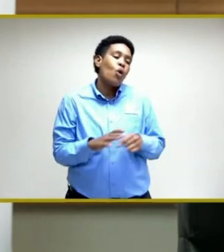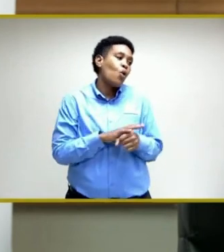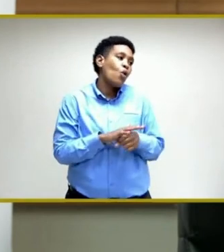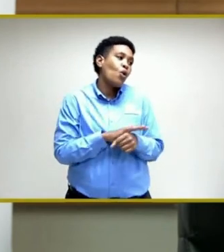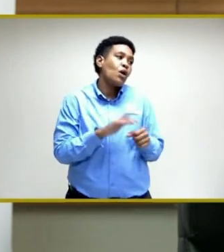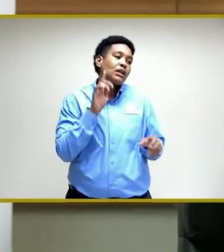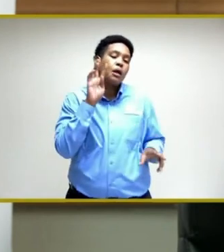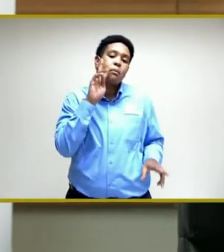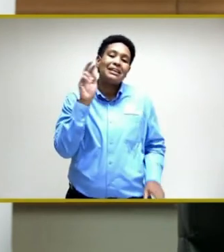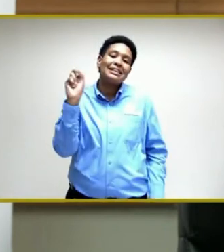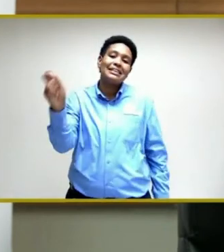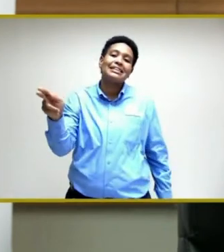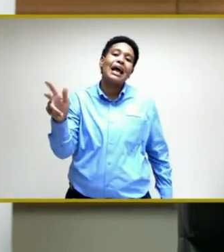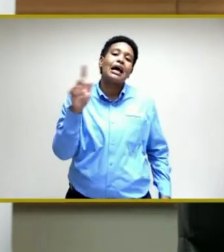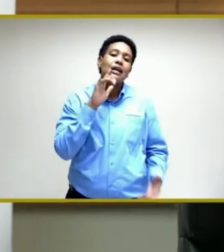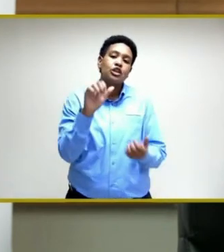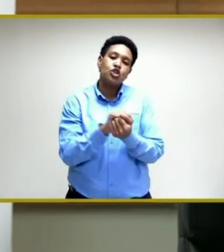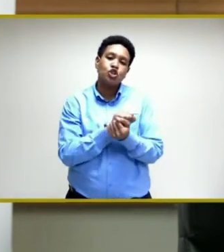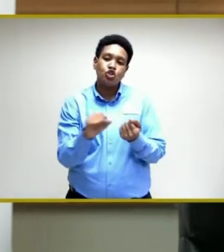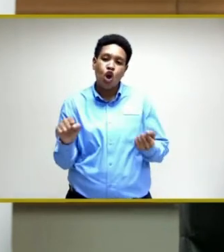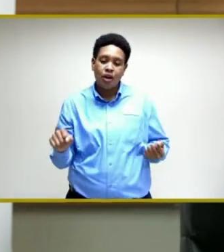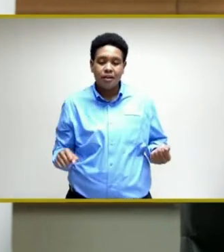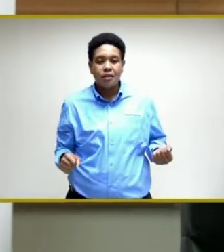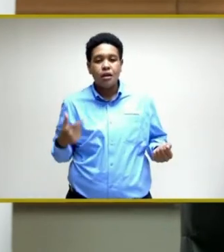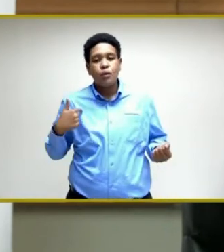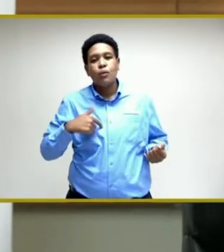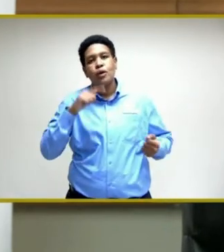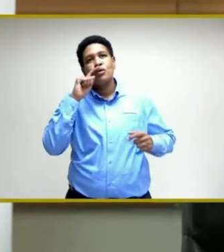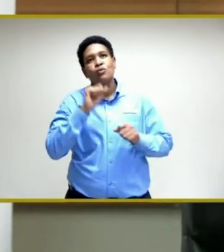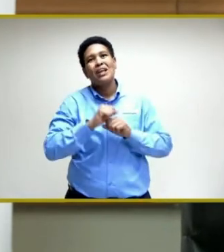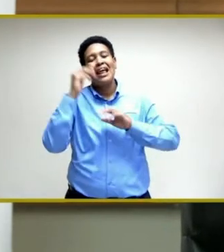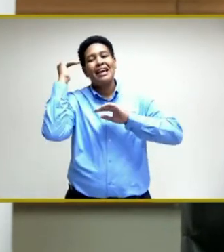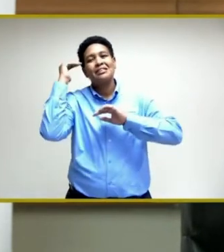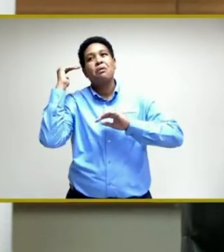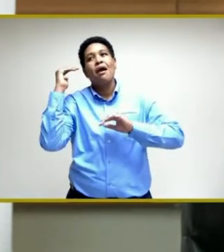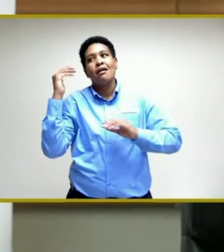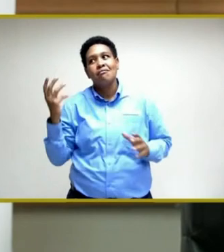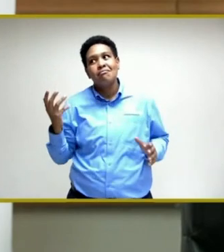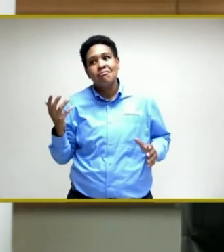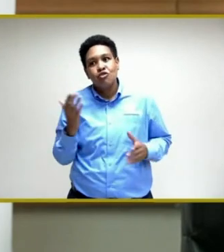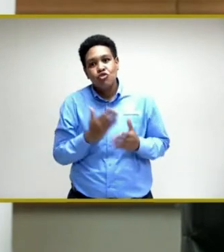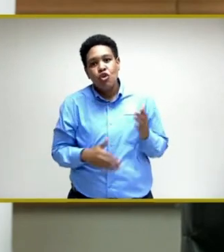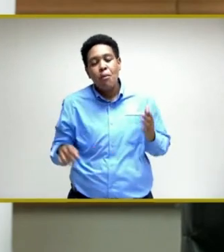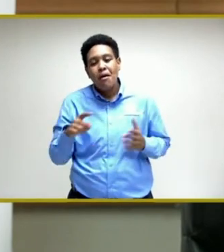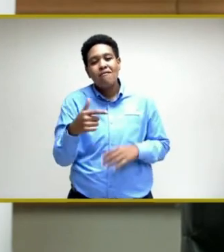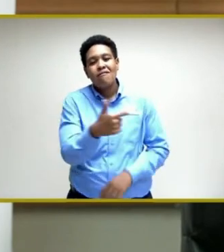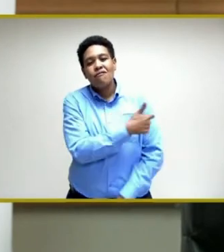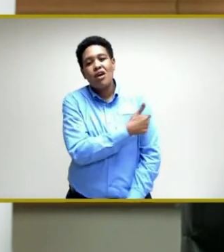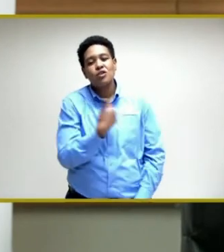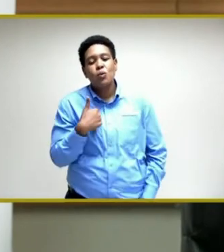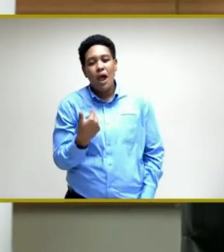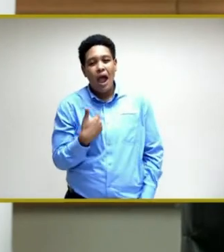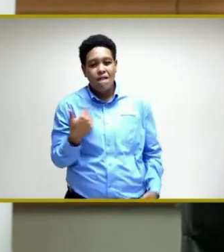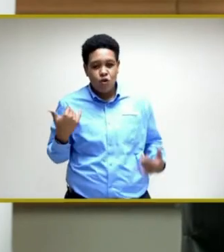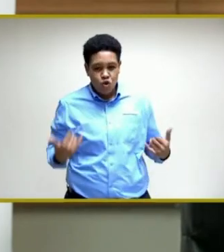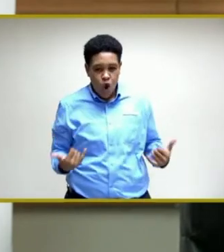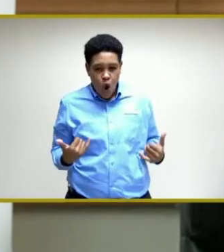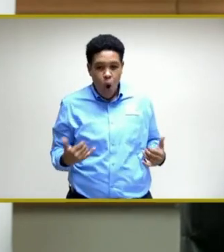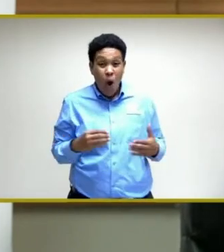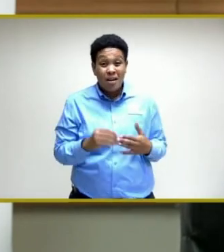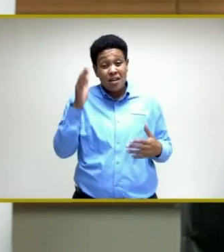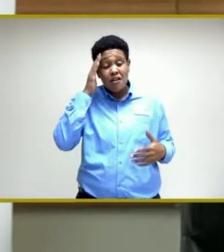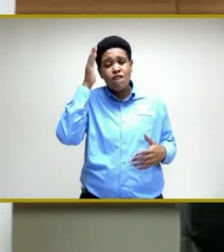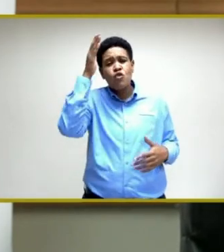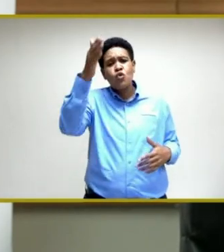they will be discarded, they will be destroyed. And we do expect and anticipate that some of the vaccines that we have now and in the